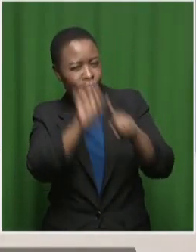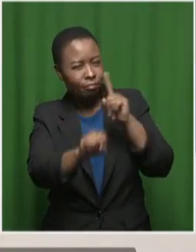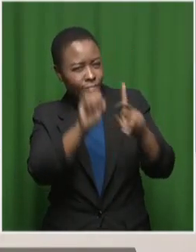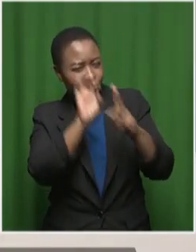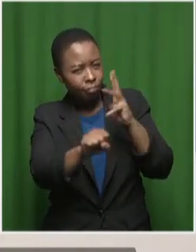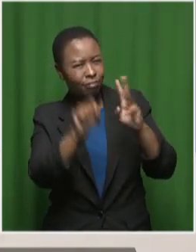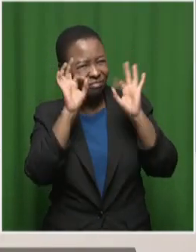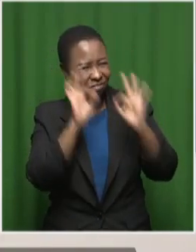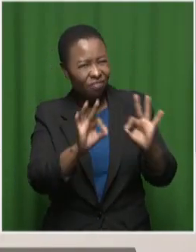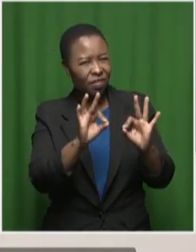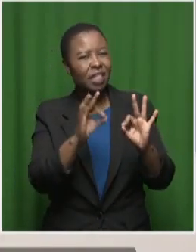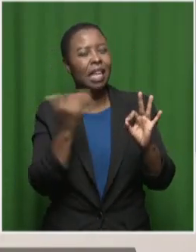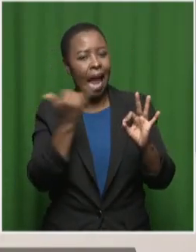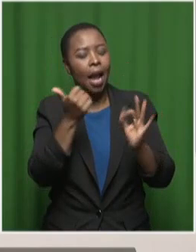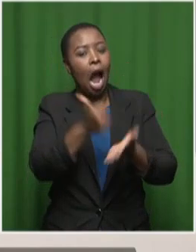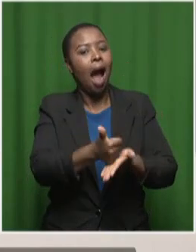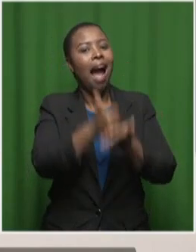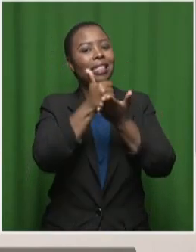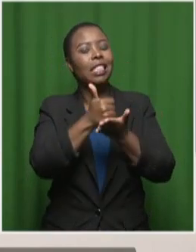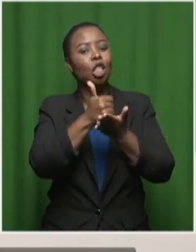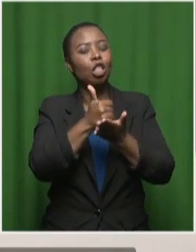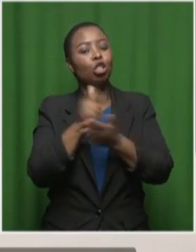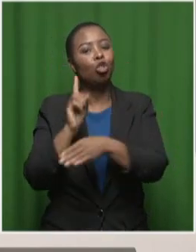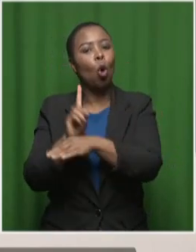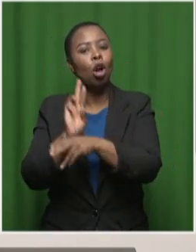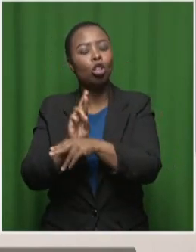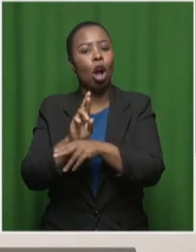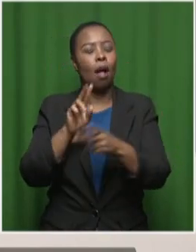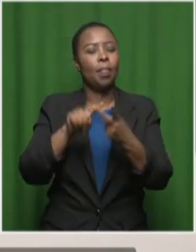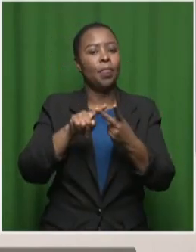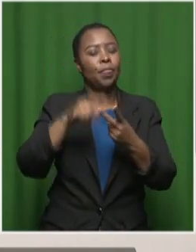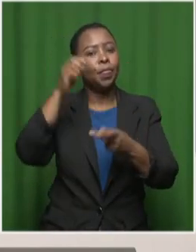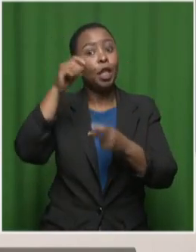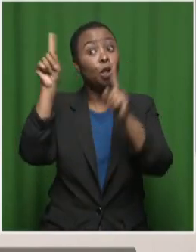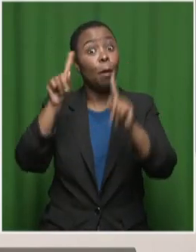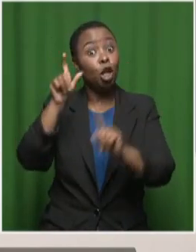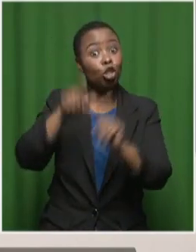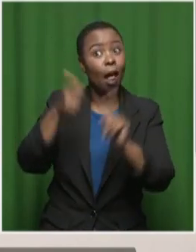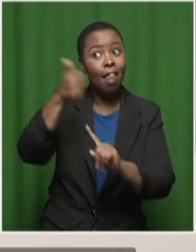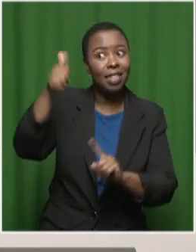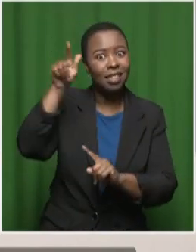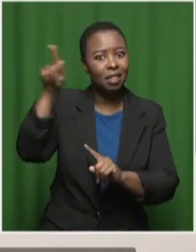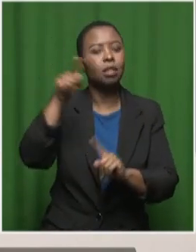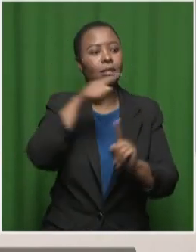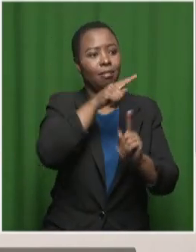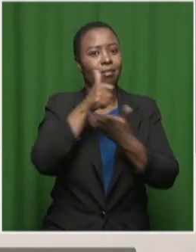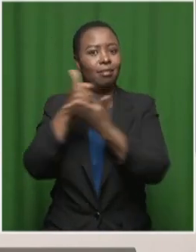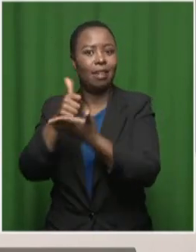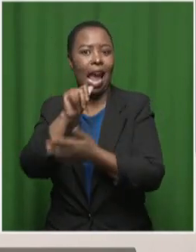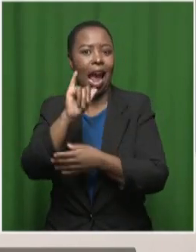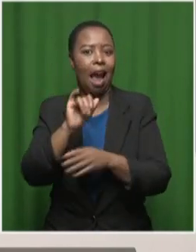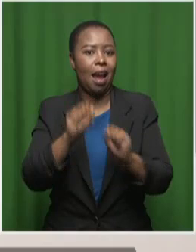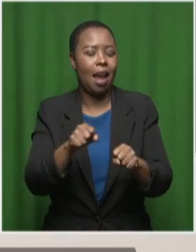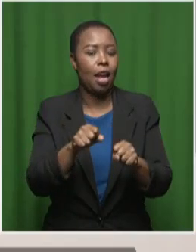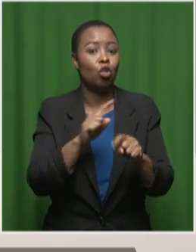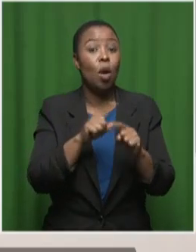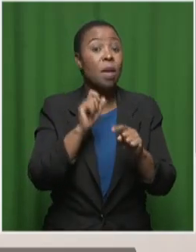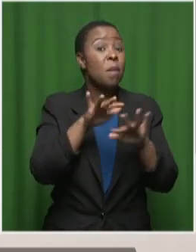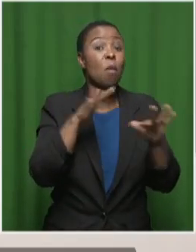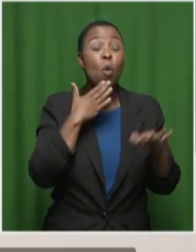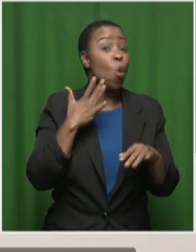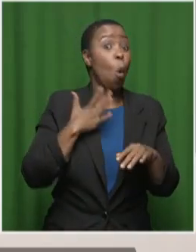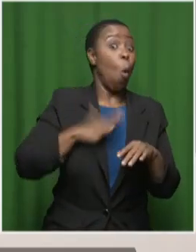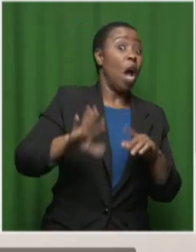to the doctor, the surgeon, the specialist. And those who don't use it are in fact going to be at a disadvantage